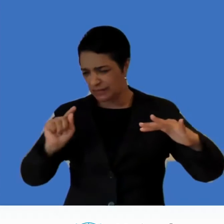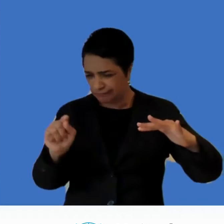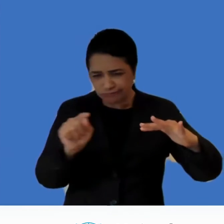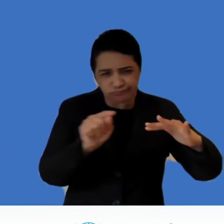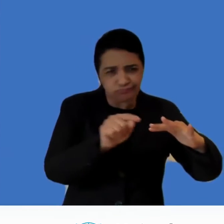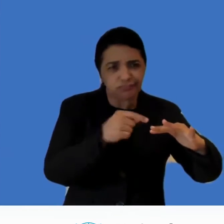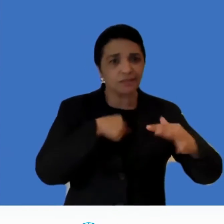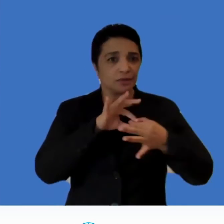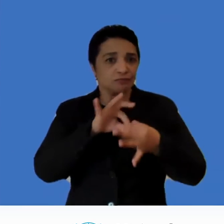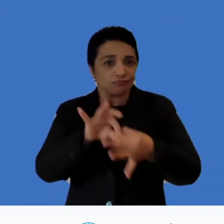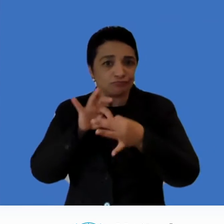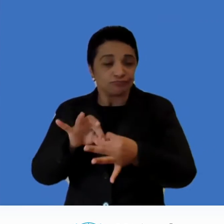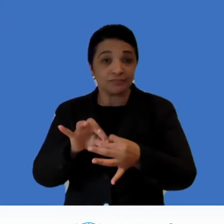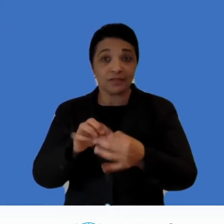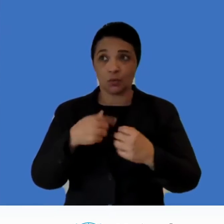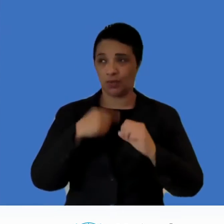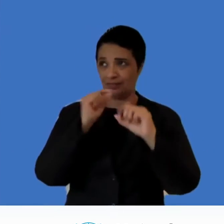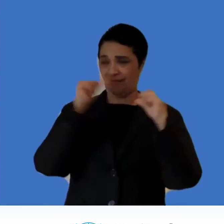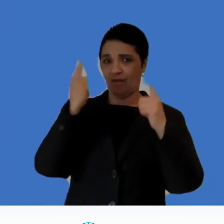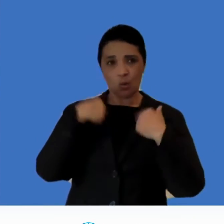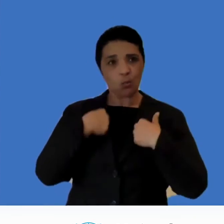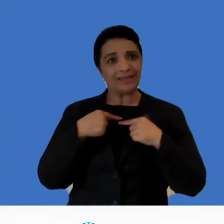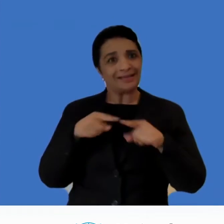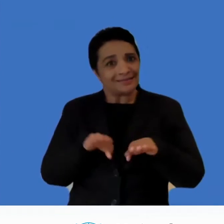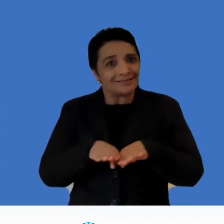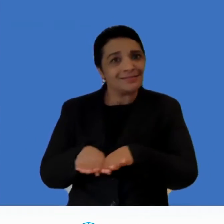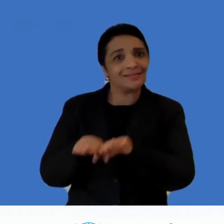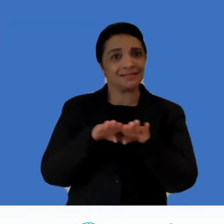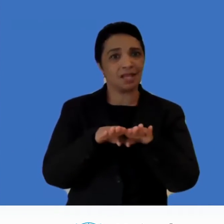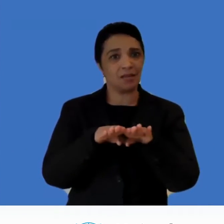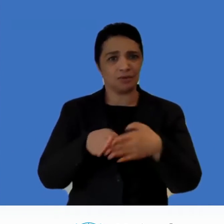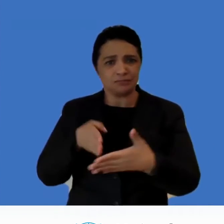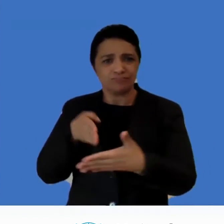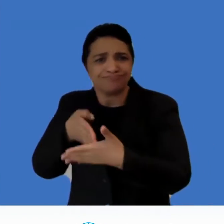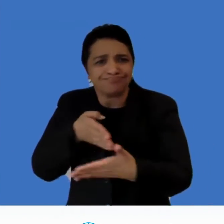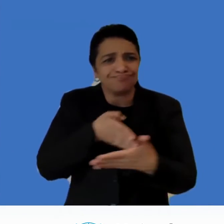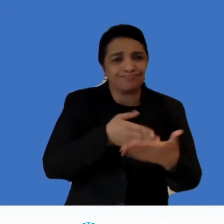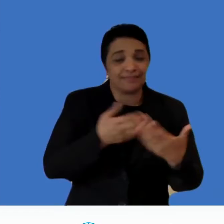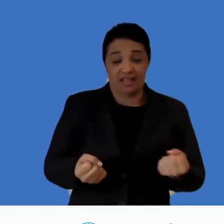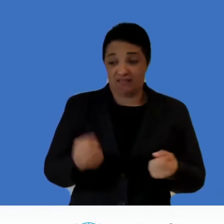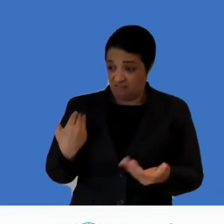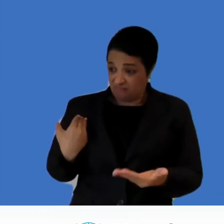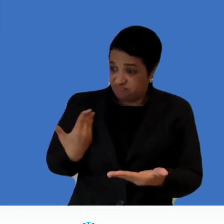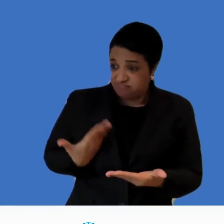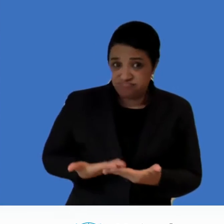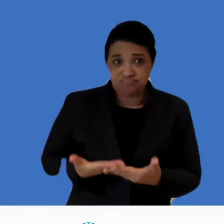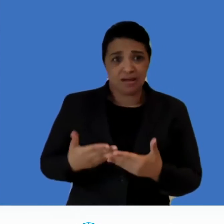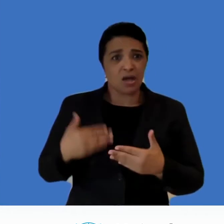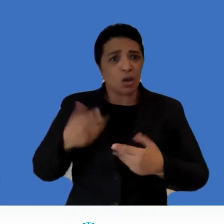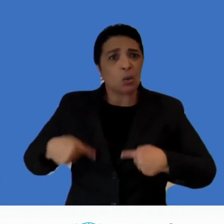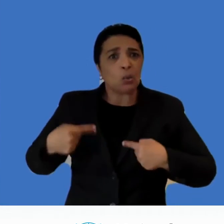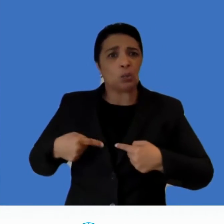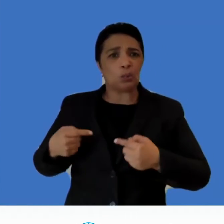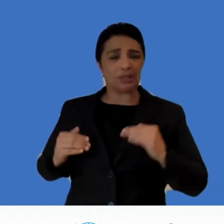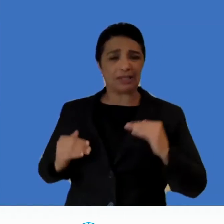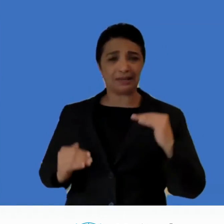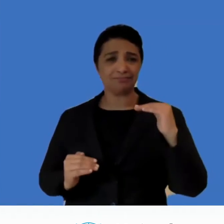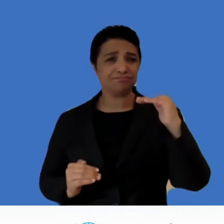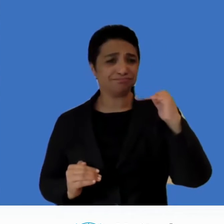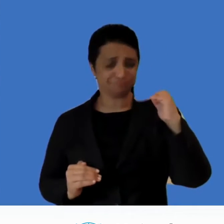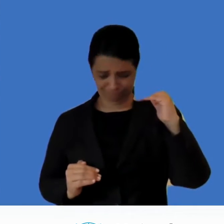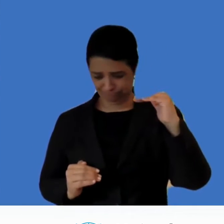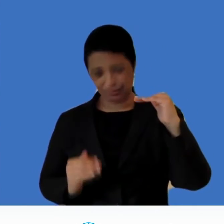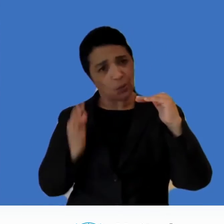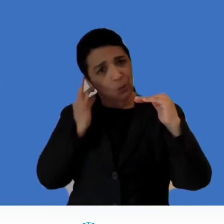we share in our challenges to this day we're still finding our way through long-standing inequalities that have been